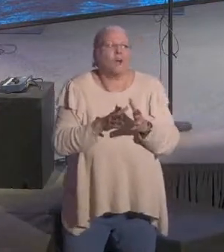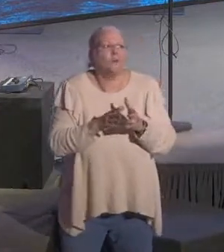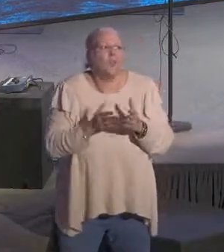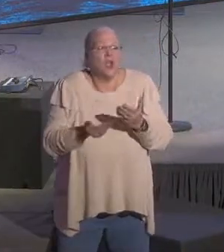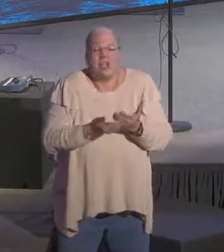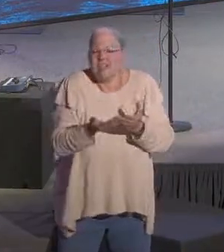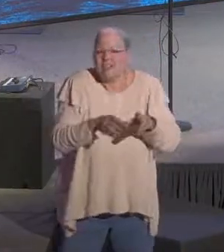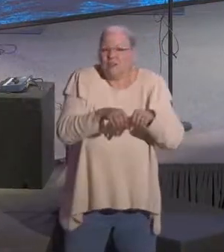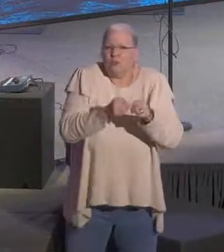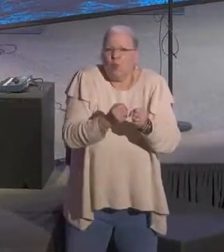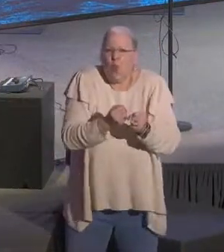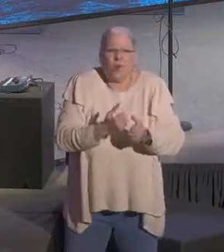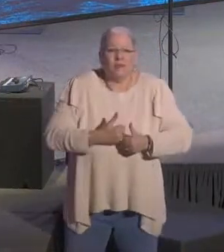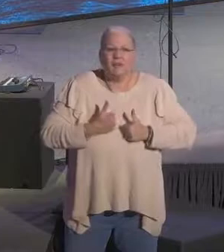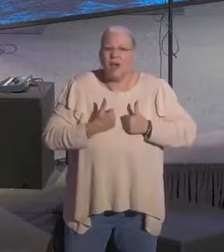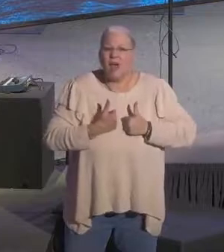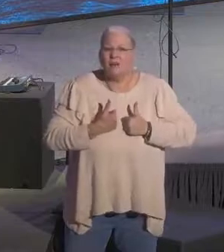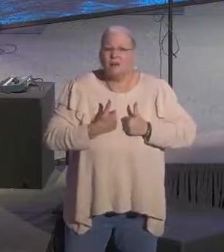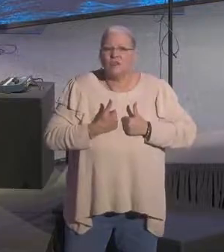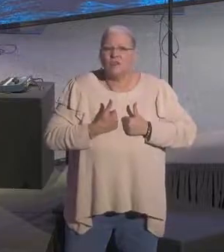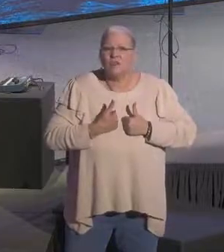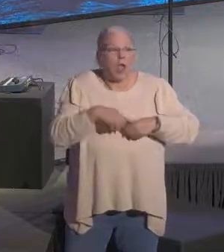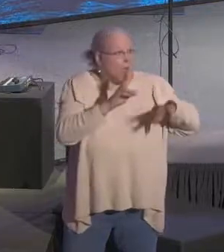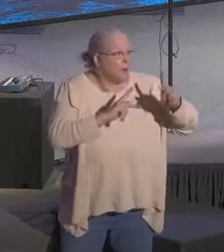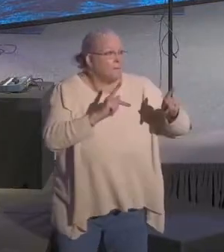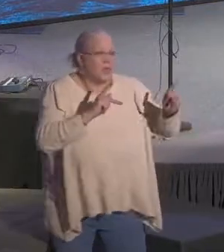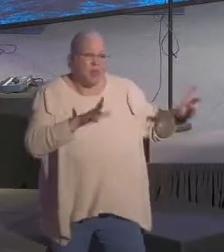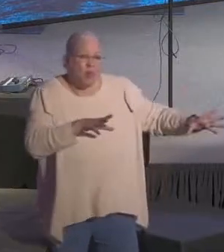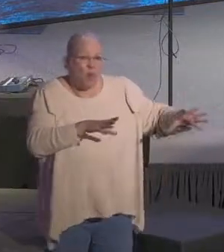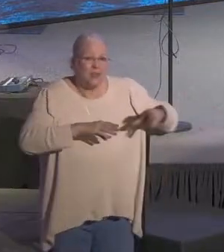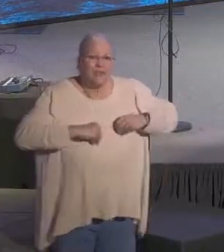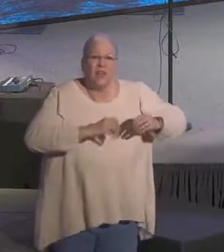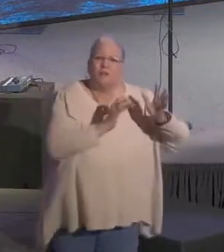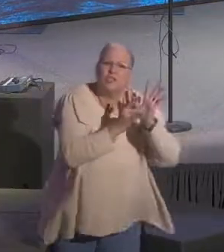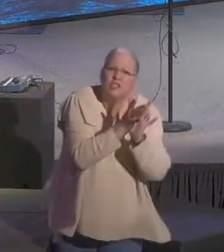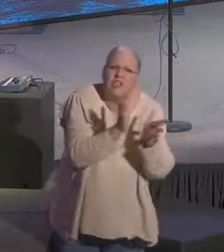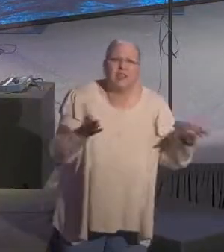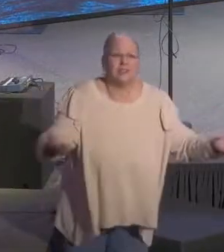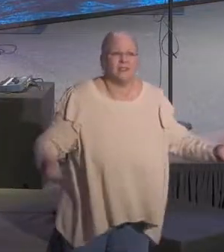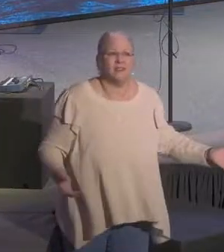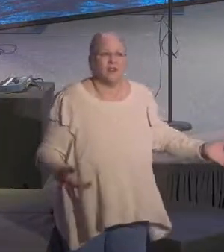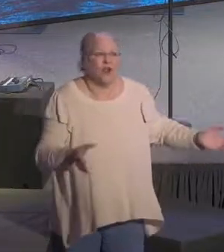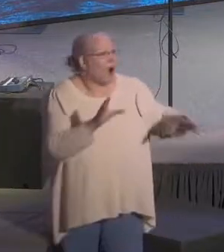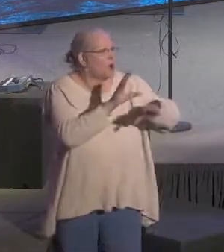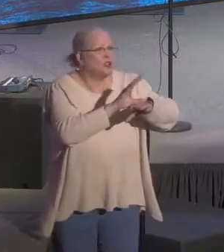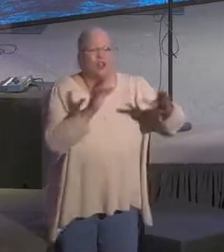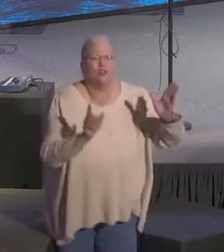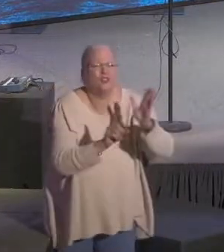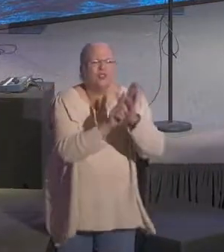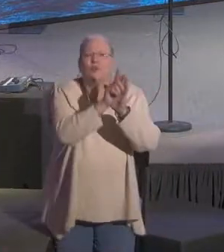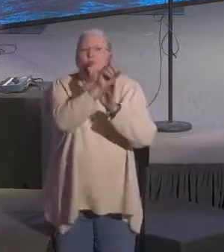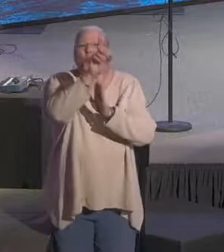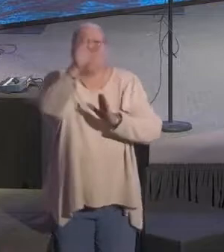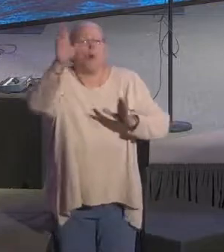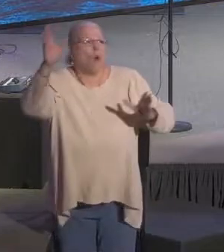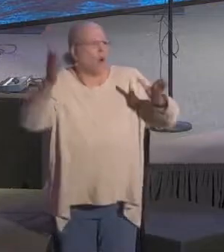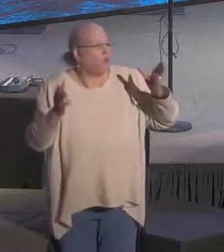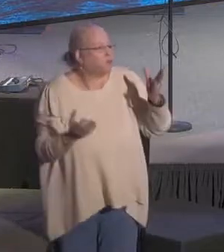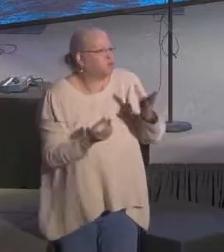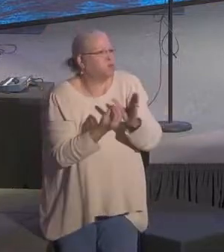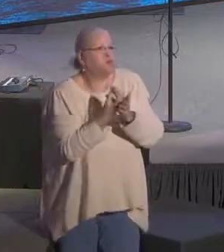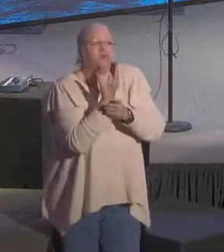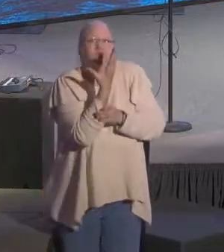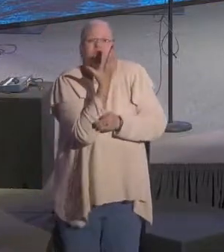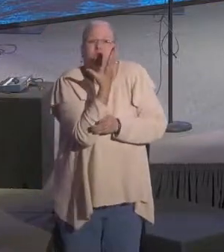hard as it was, people came to Christ. Our church at the time was packed with people. I we grew by hundreds of people in the middle of that.